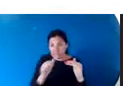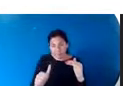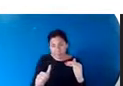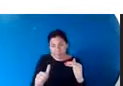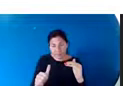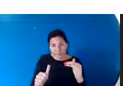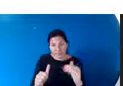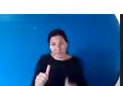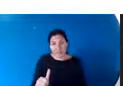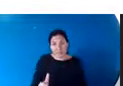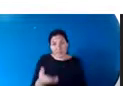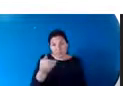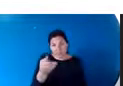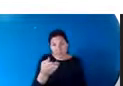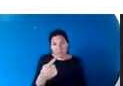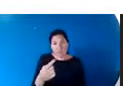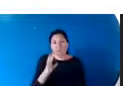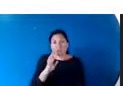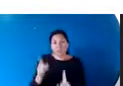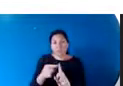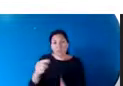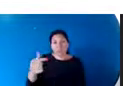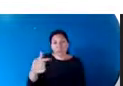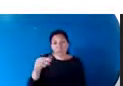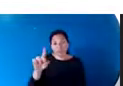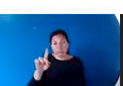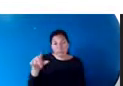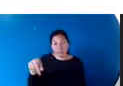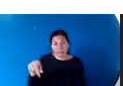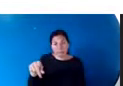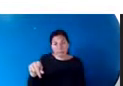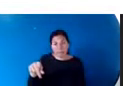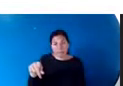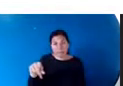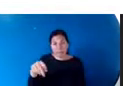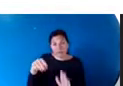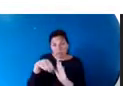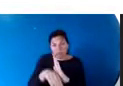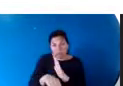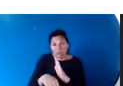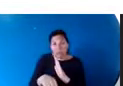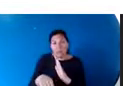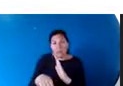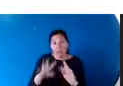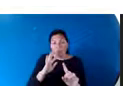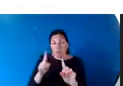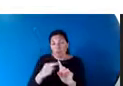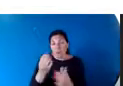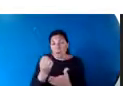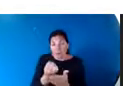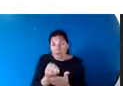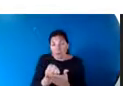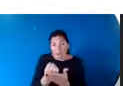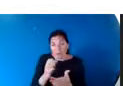This shows the GDP decline, record decline of GDP, gross domestic product time of American economy. But the GDP decline was not even. It was a particular